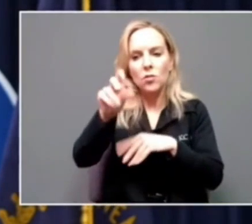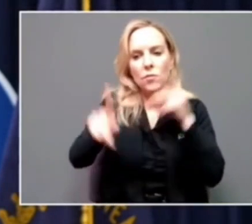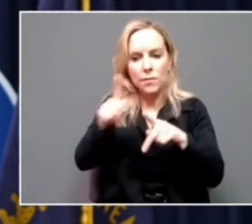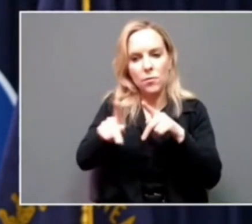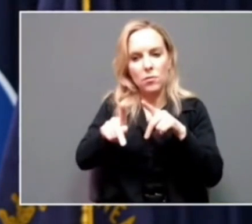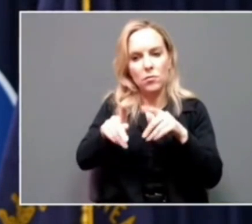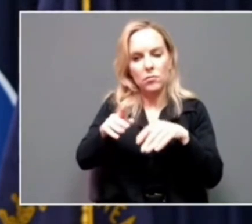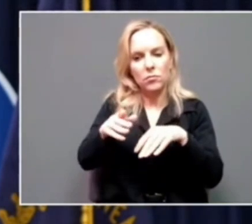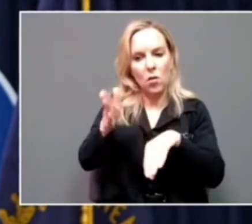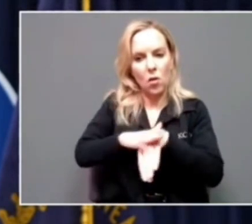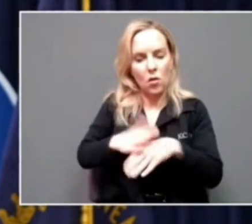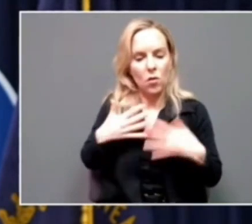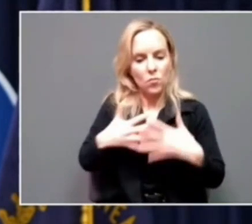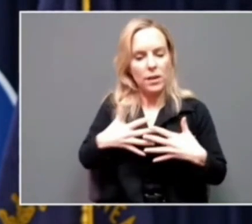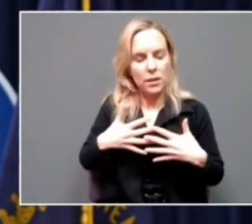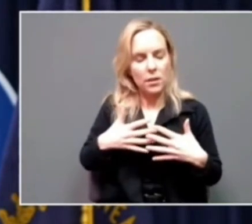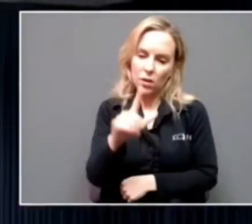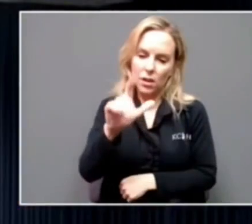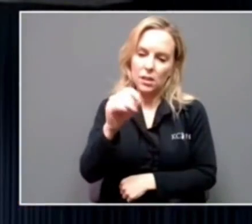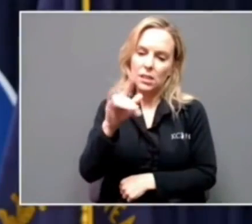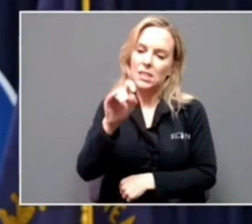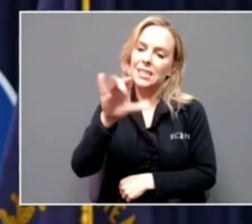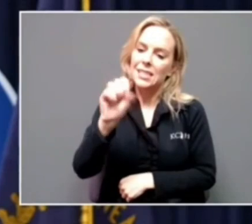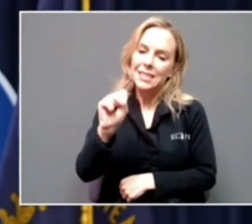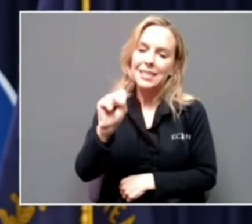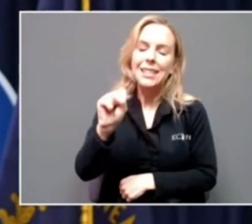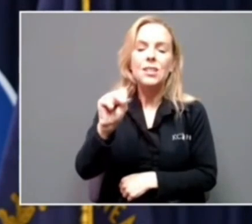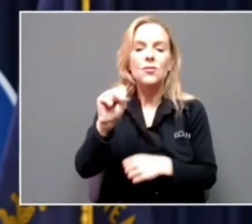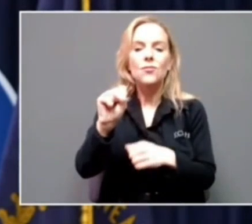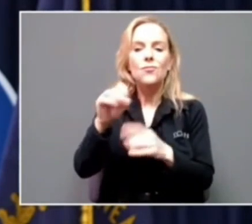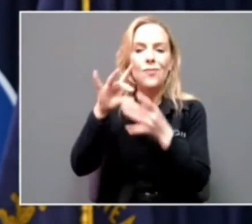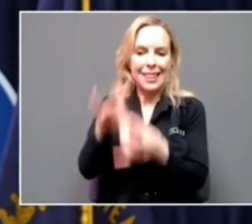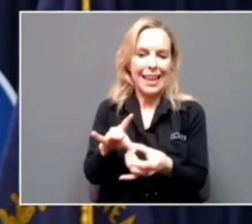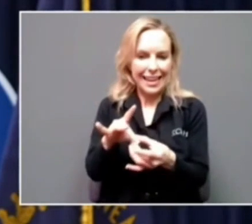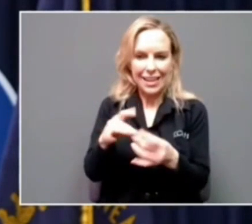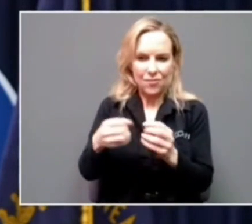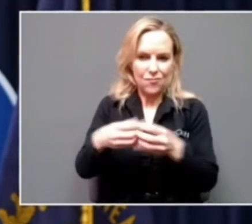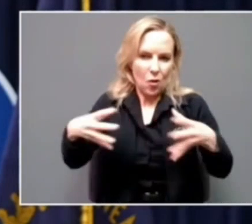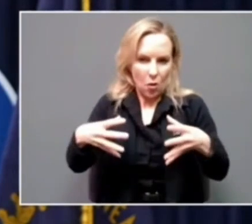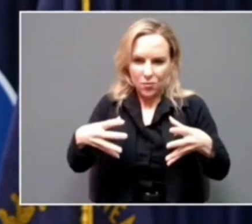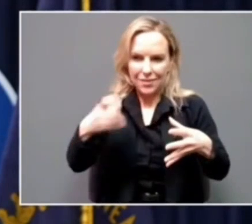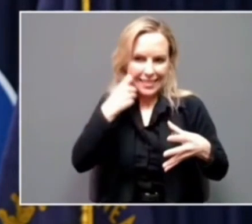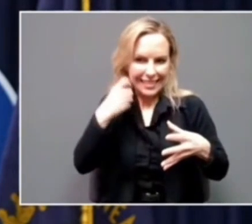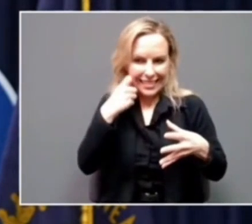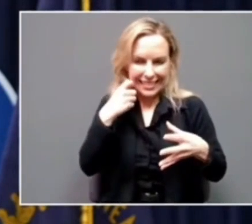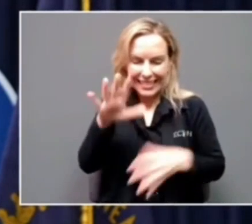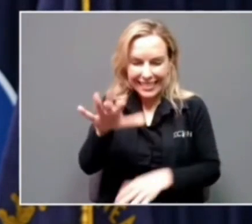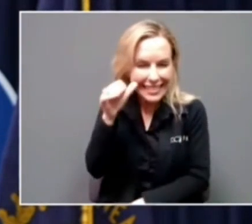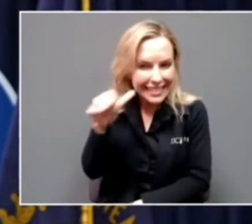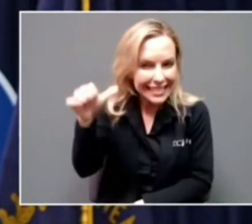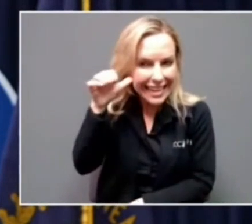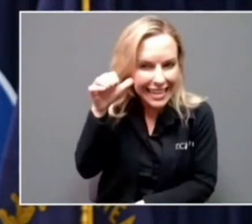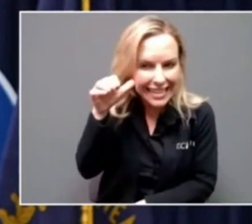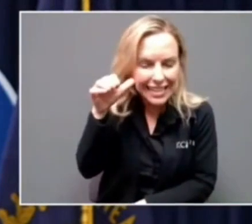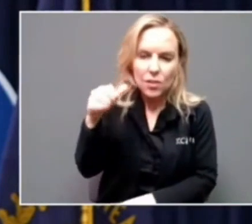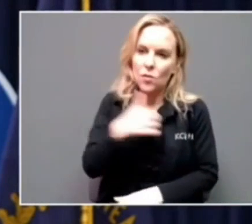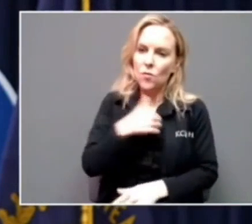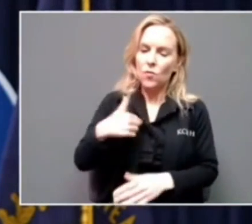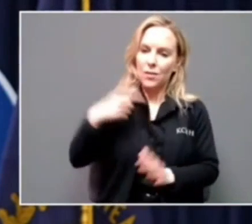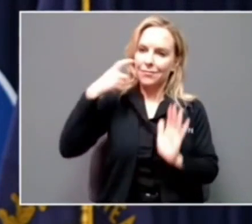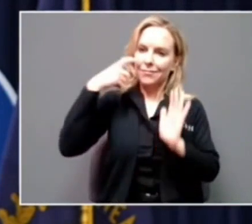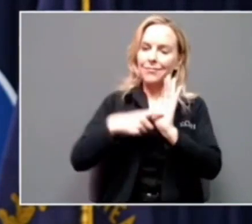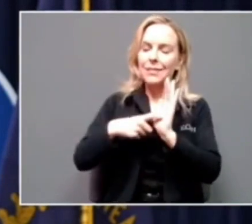since July of 2021. Beshear says Kentuckians should still get vaccinated in case numbers do go back up again in the